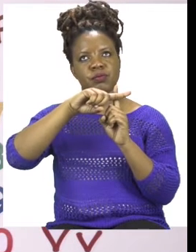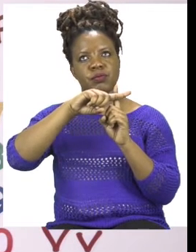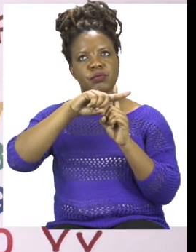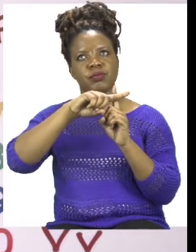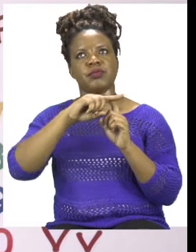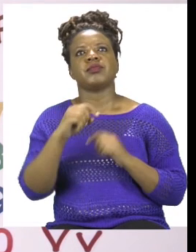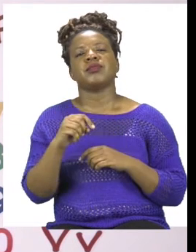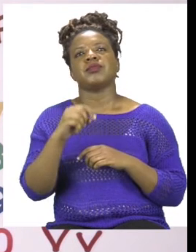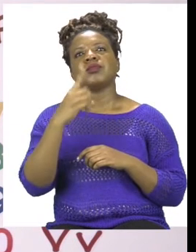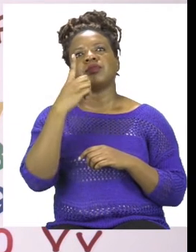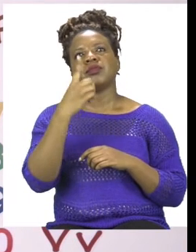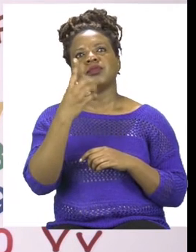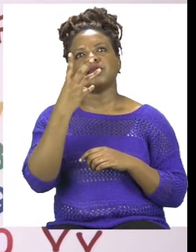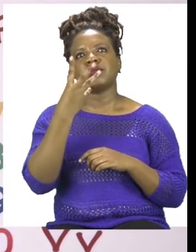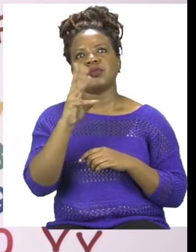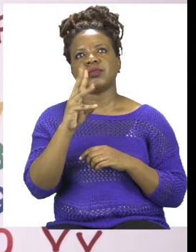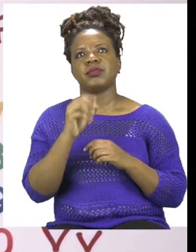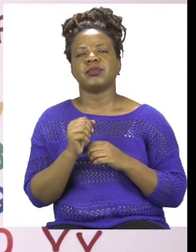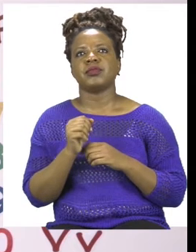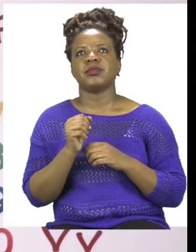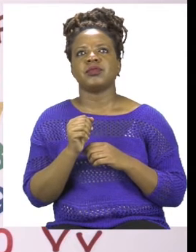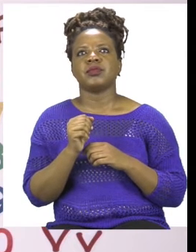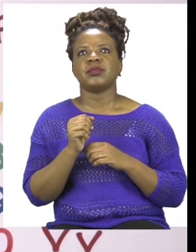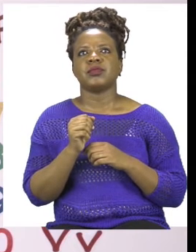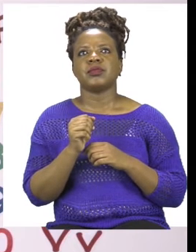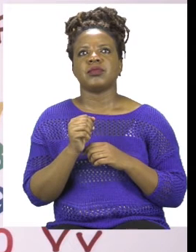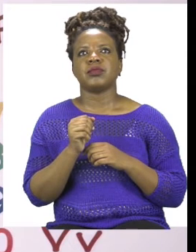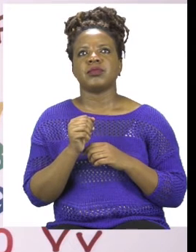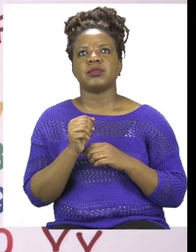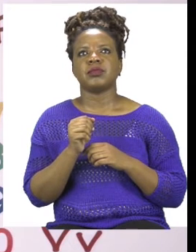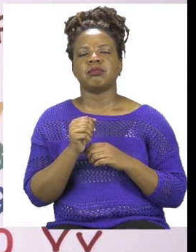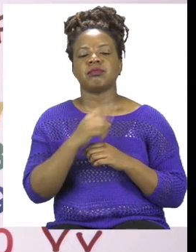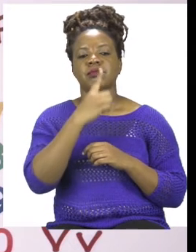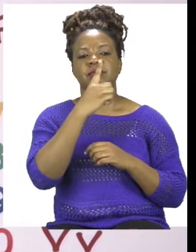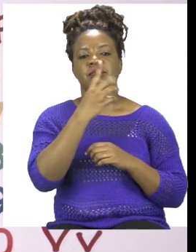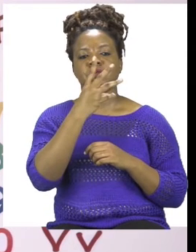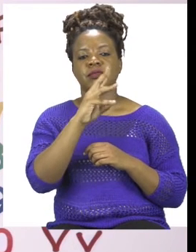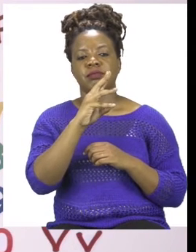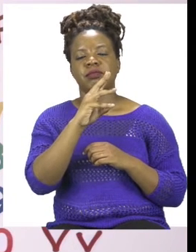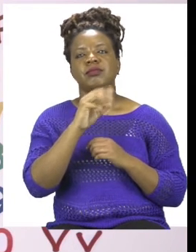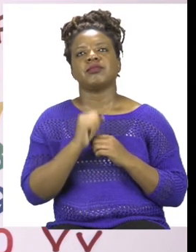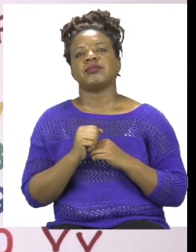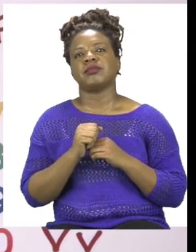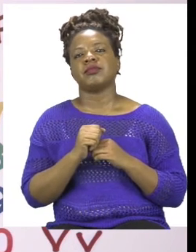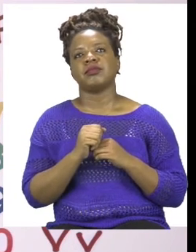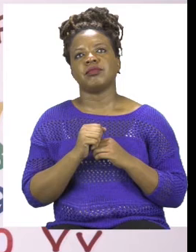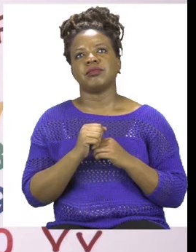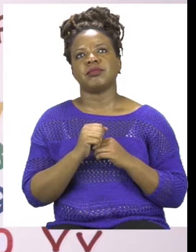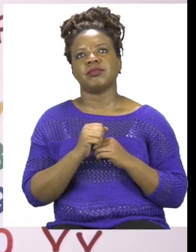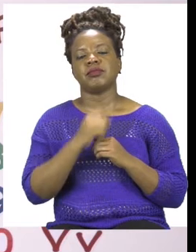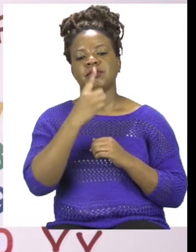simply by writing 16 plus 16 and